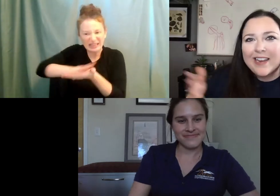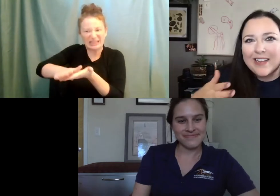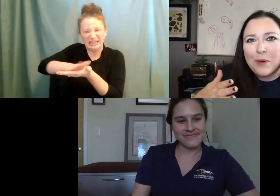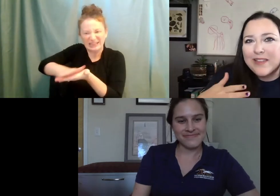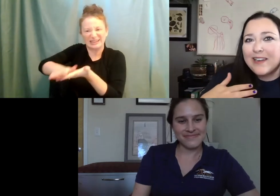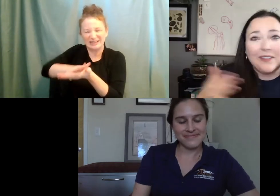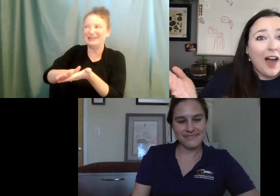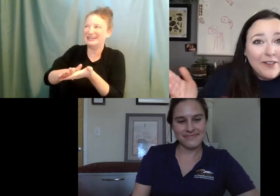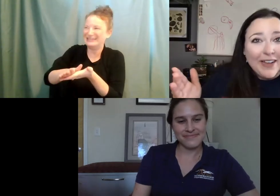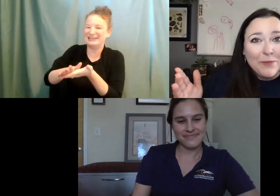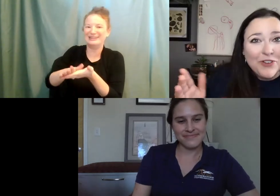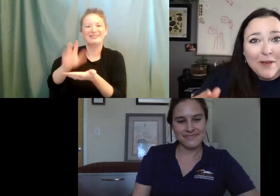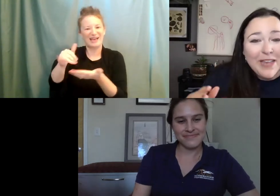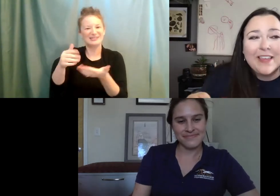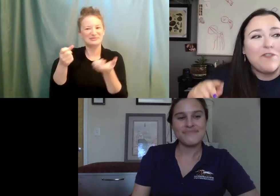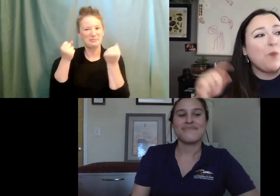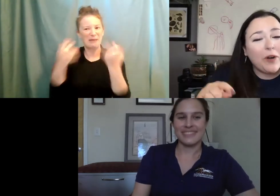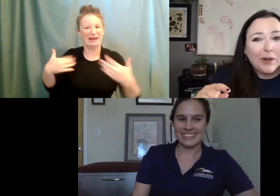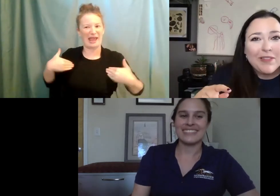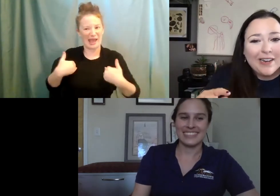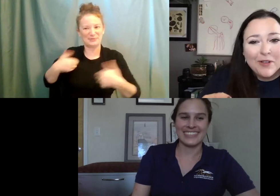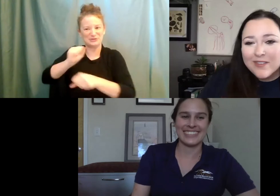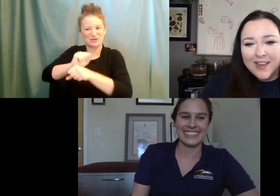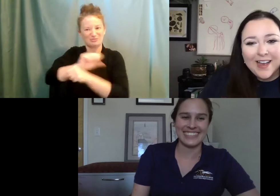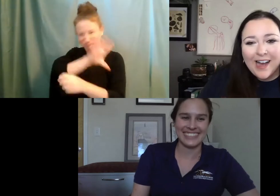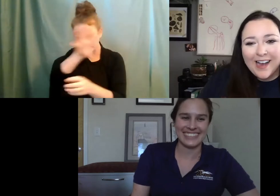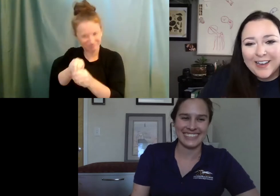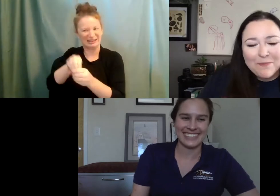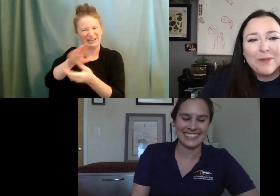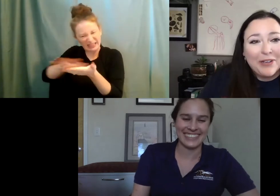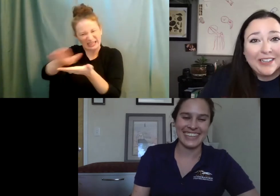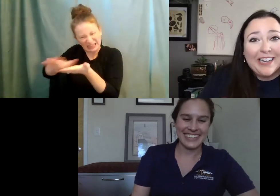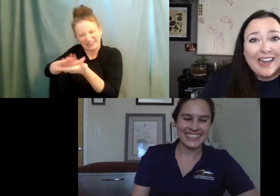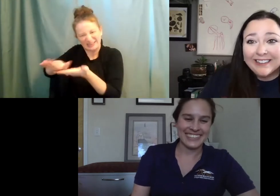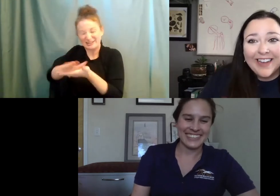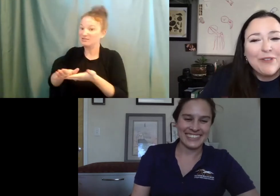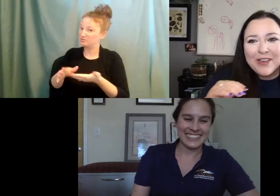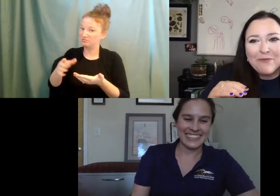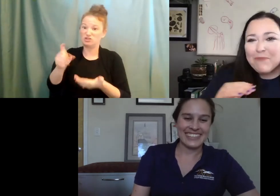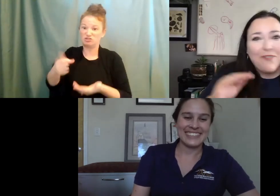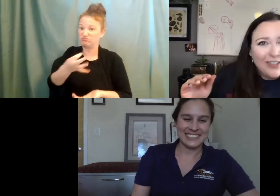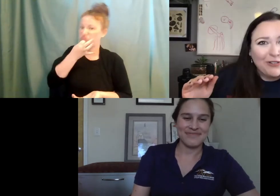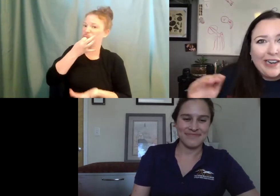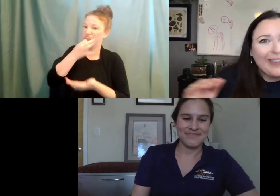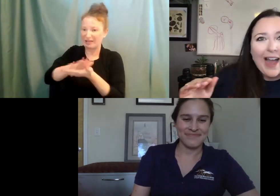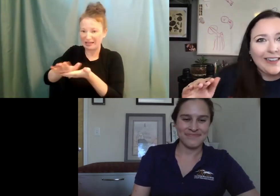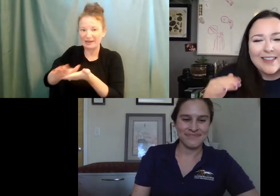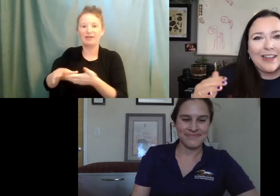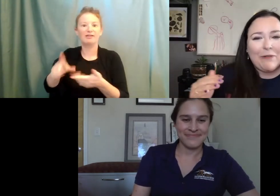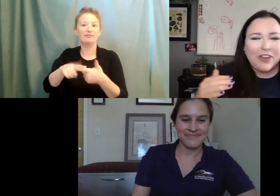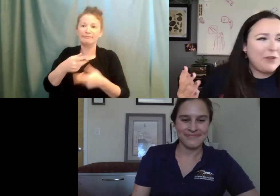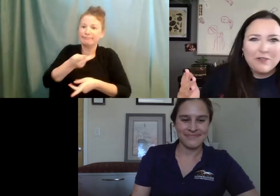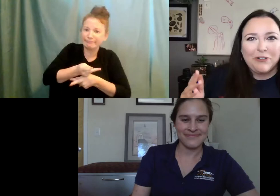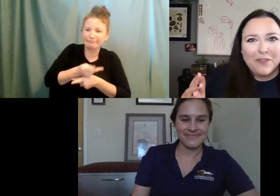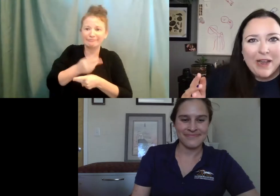things that is present in a lot of animal jobs. think if you want to work with animals, you better be good at cleaning, like everything from fostering cats,